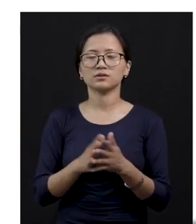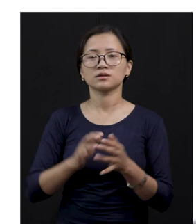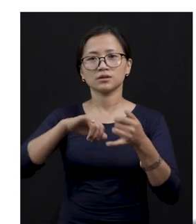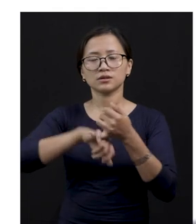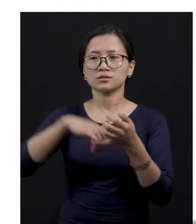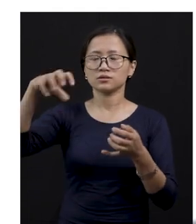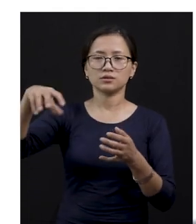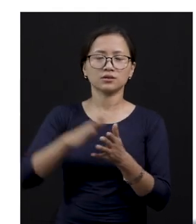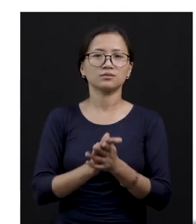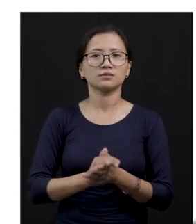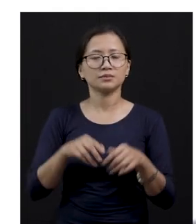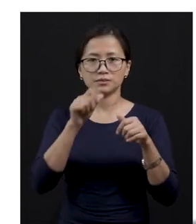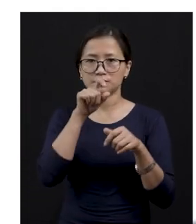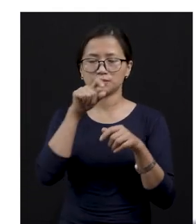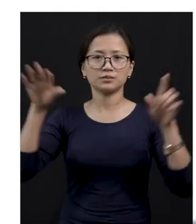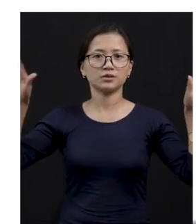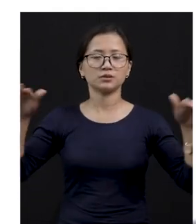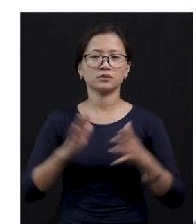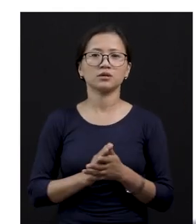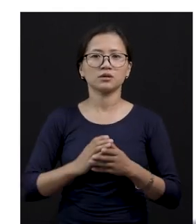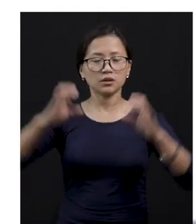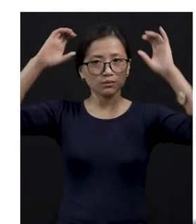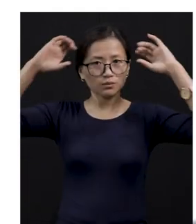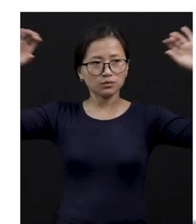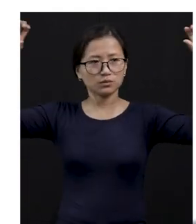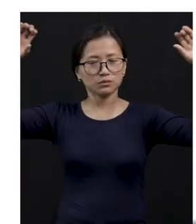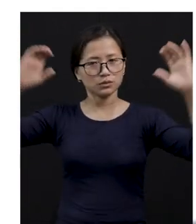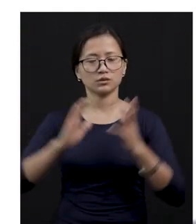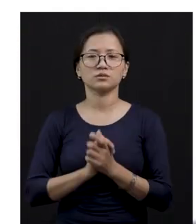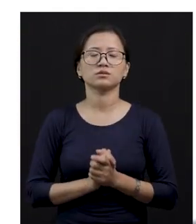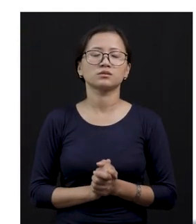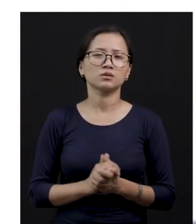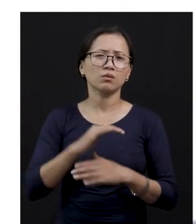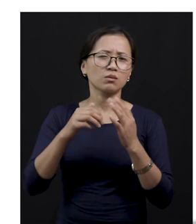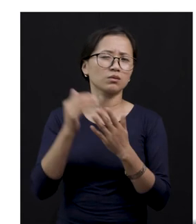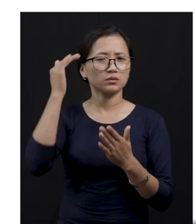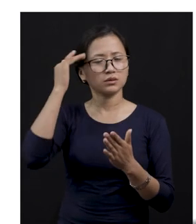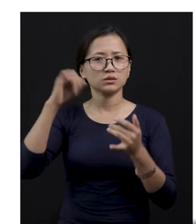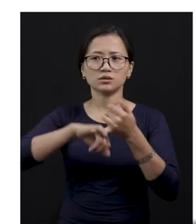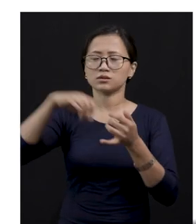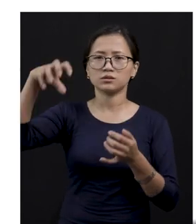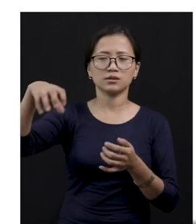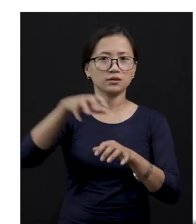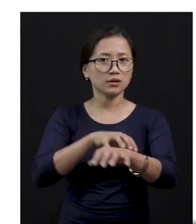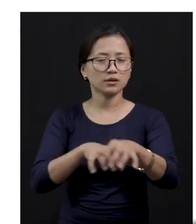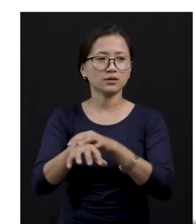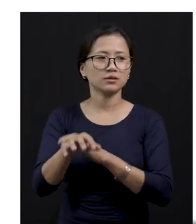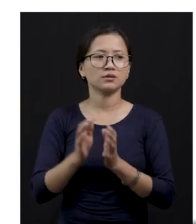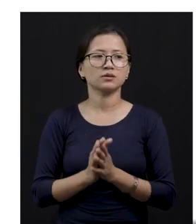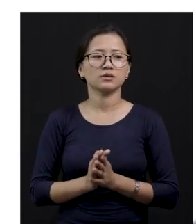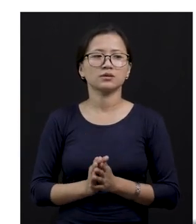Mitoon, okay? Mitoon is the state animal. I hope you all know. So, then we have, this is the